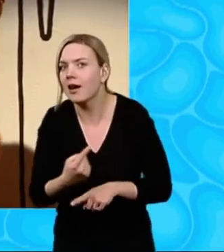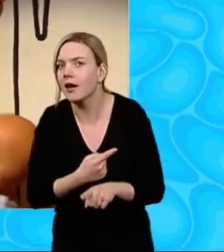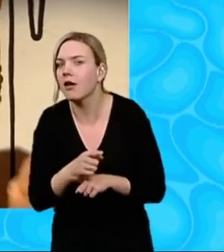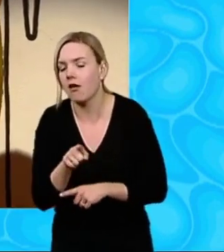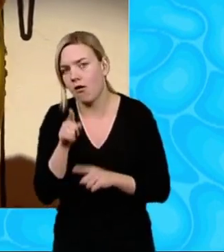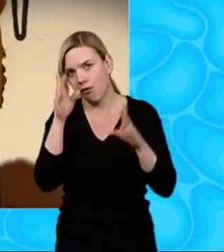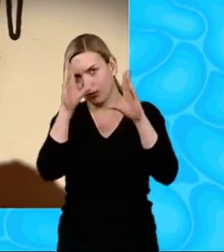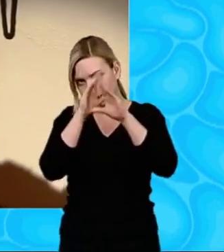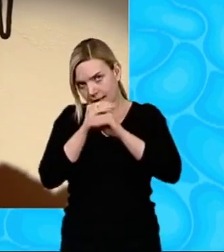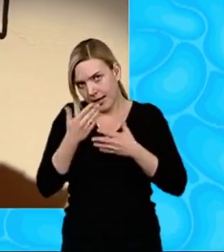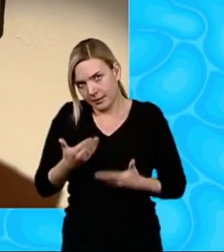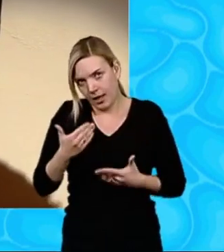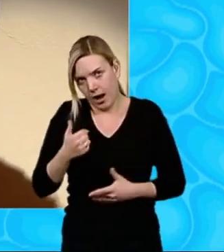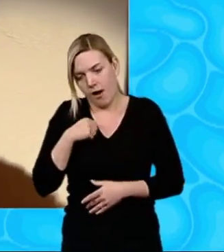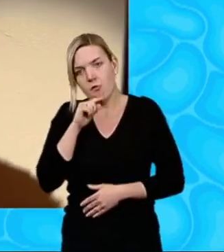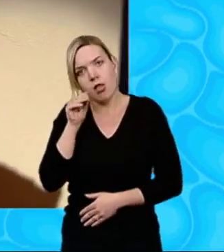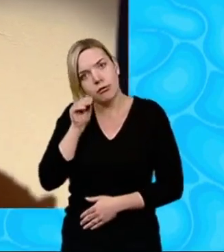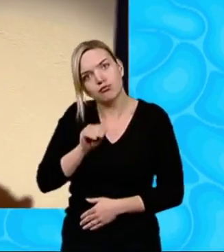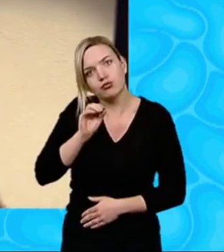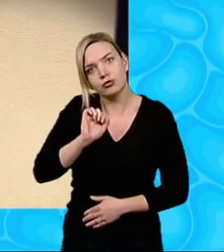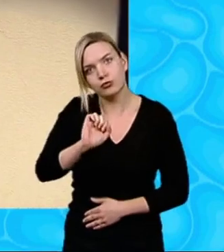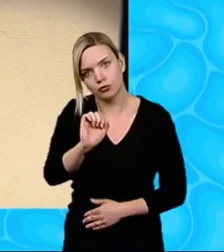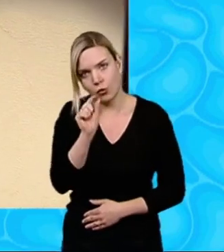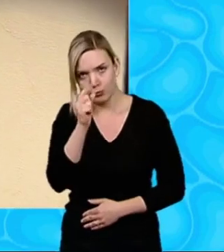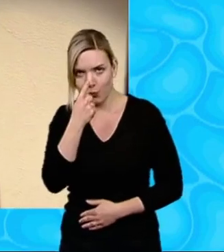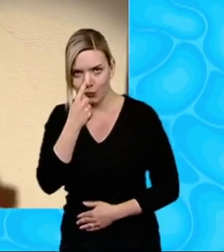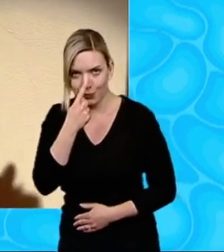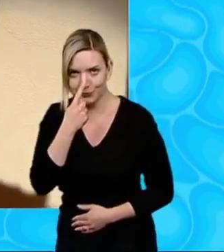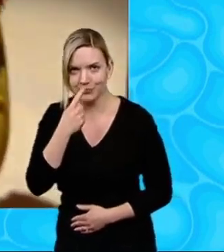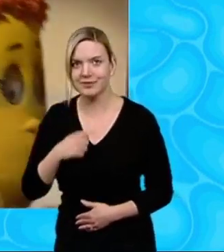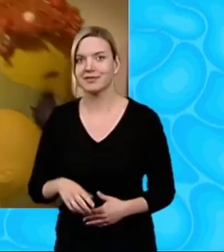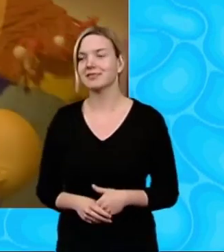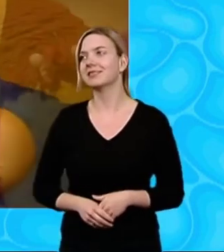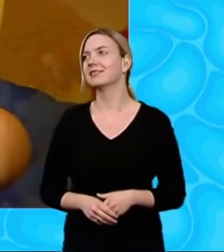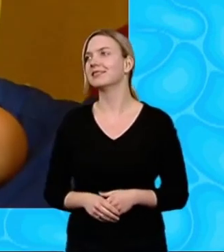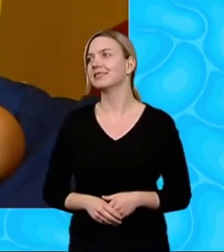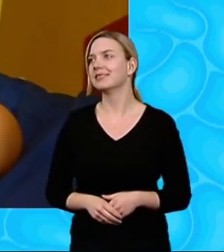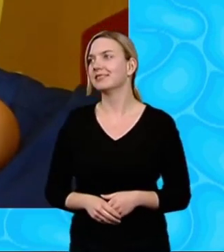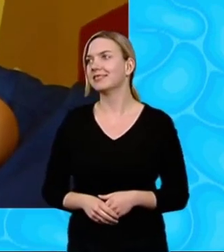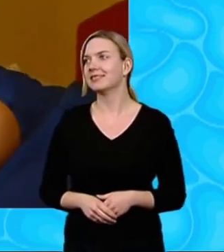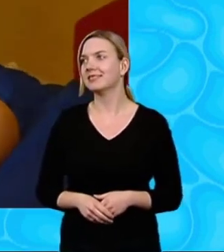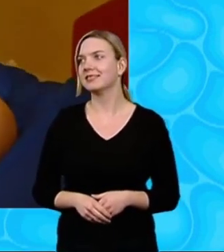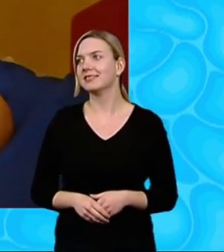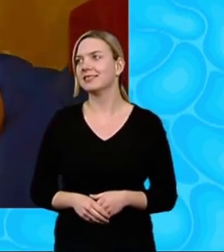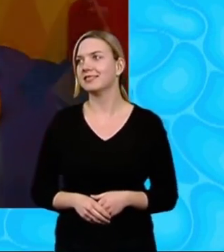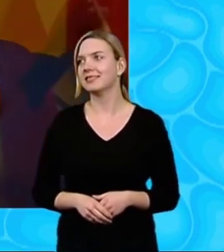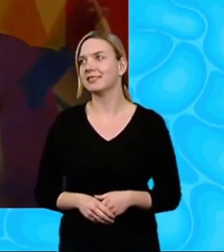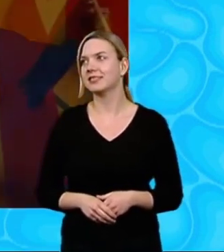sleep I'll kiss your tiny nose Oh, muah